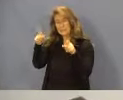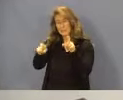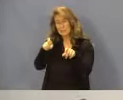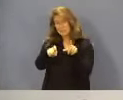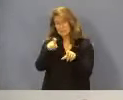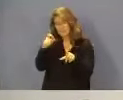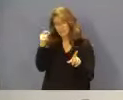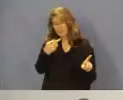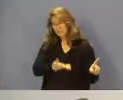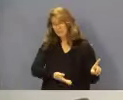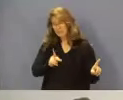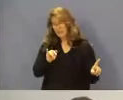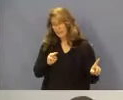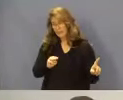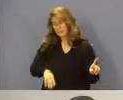for Kim, please?